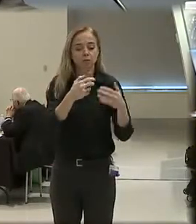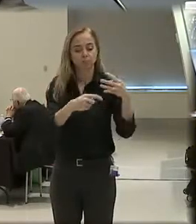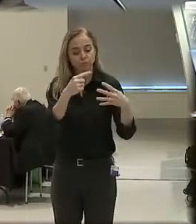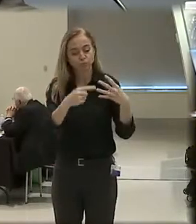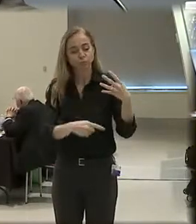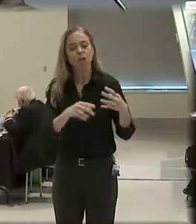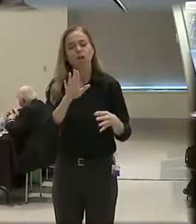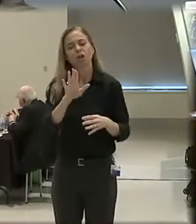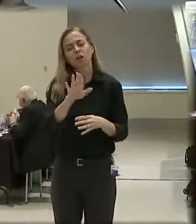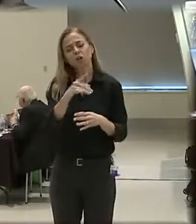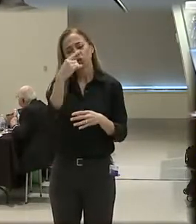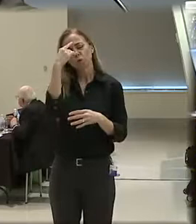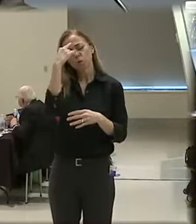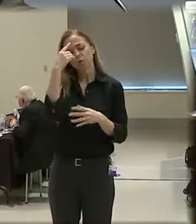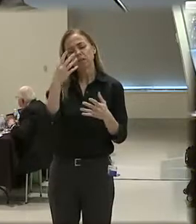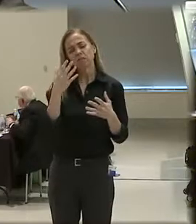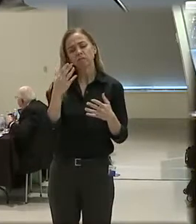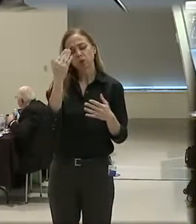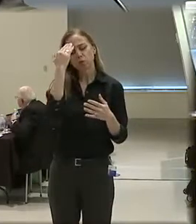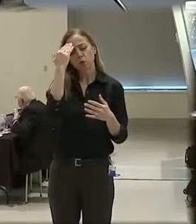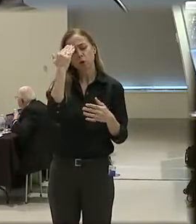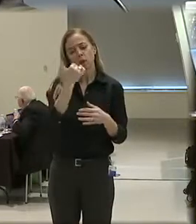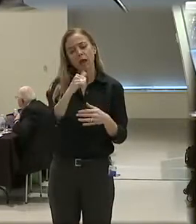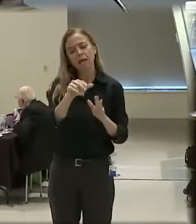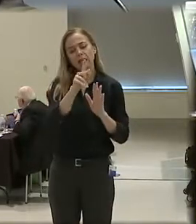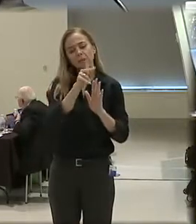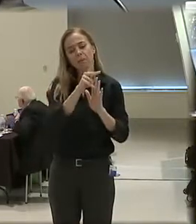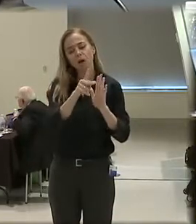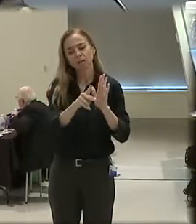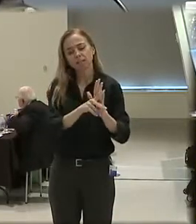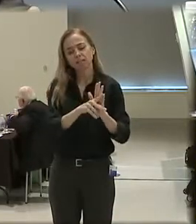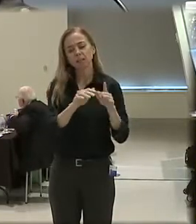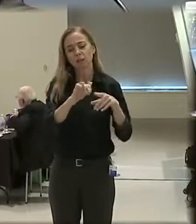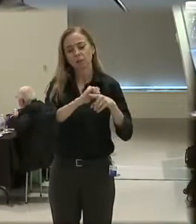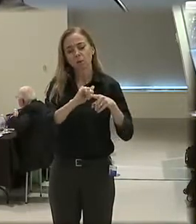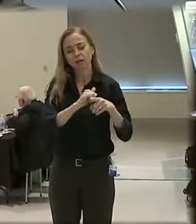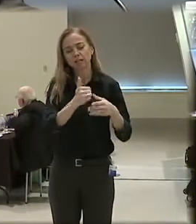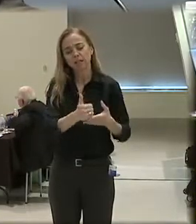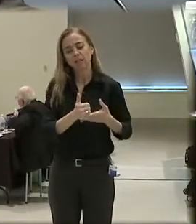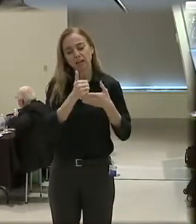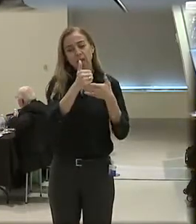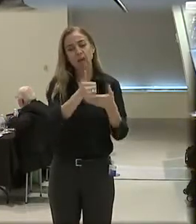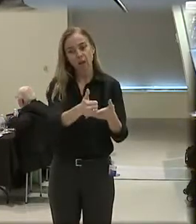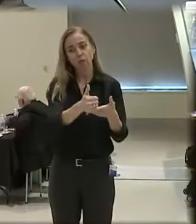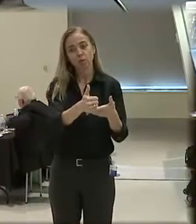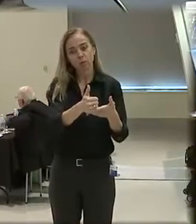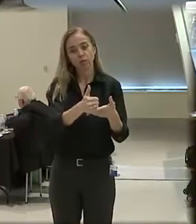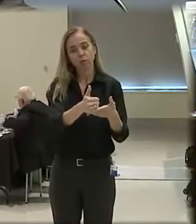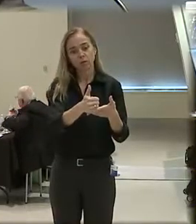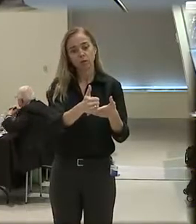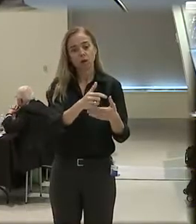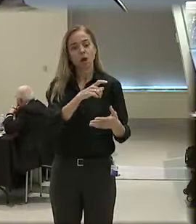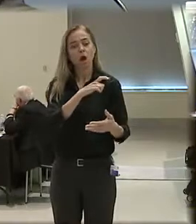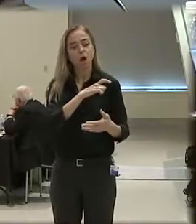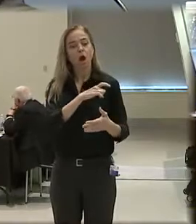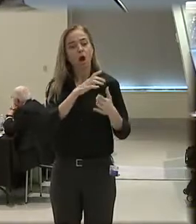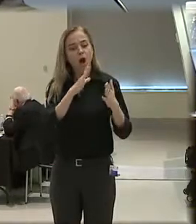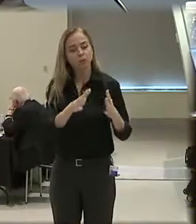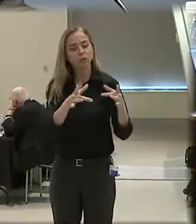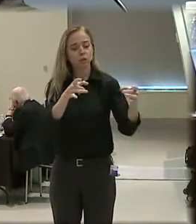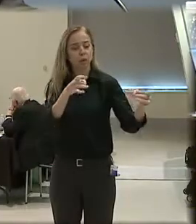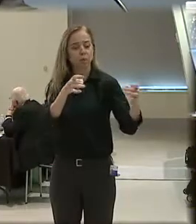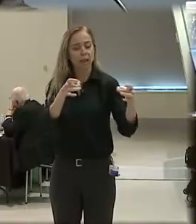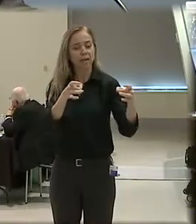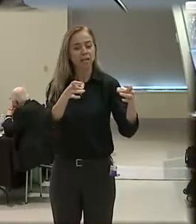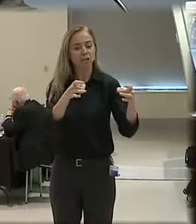interested in knowing if you're aware of any department's protocols or practices that are helping officers manage the